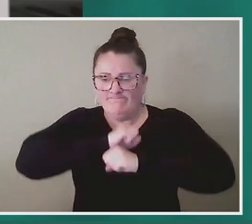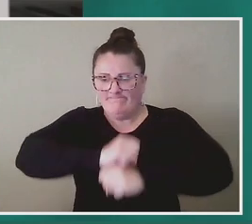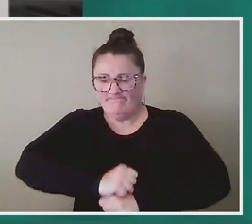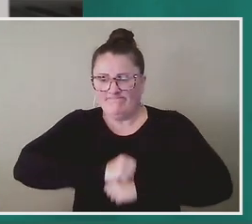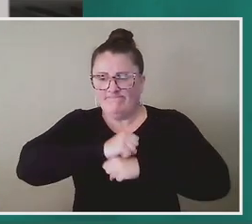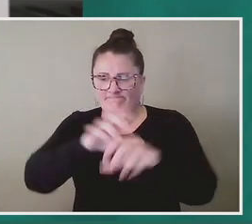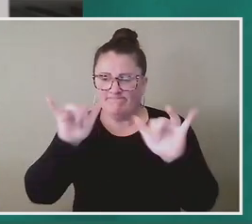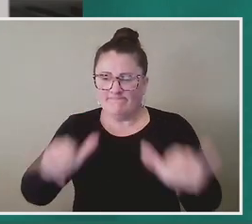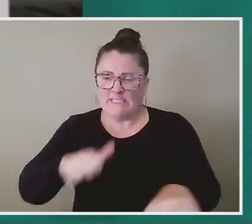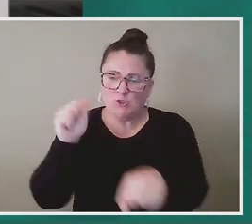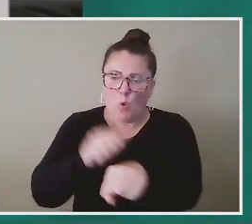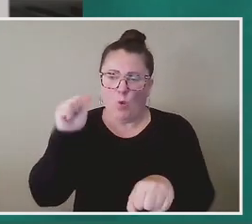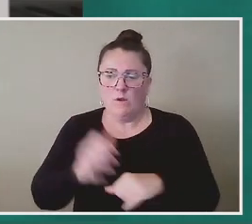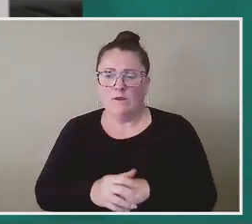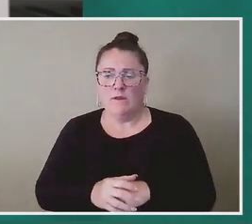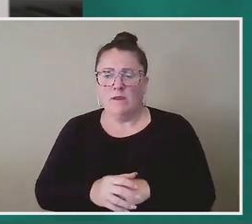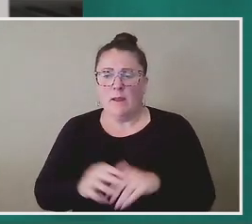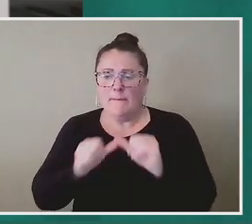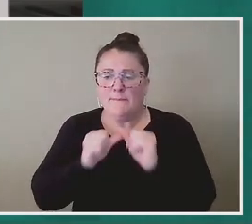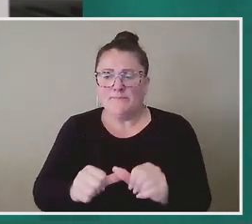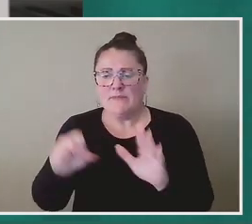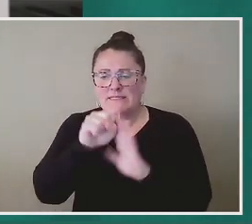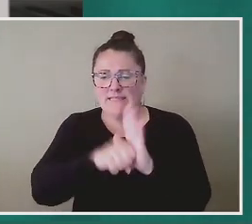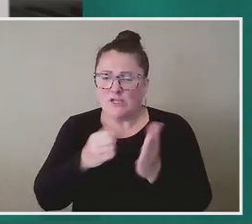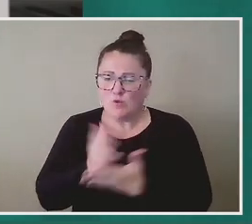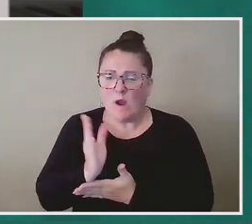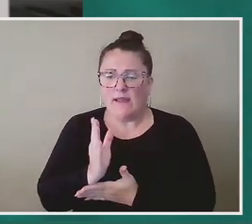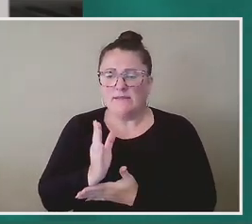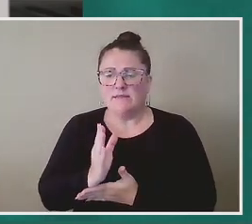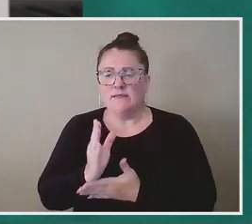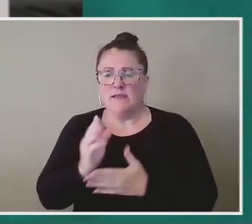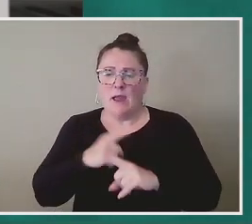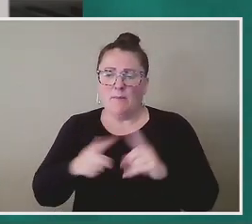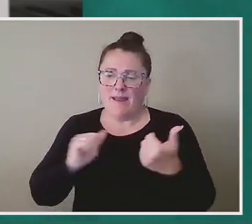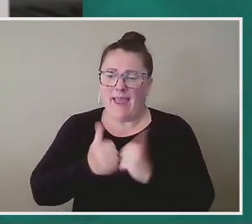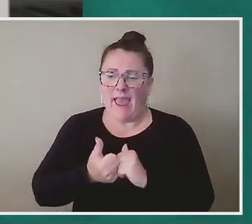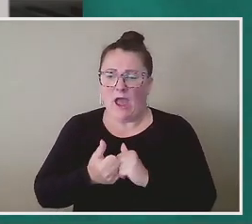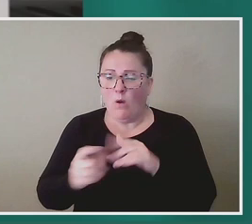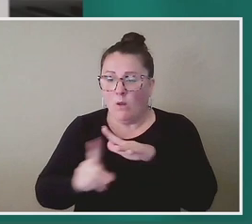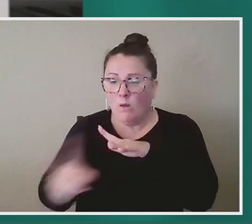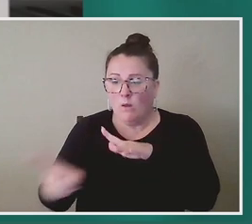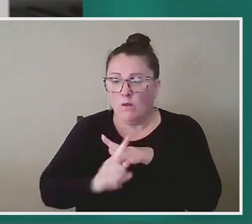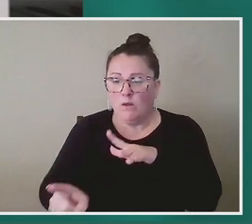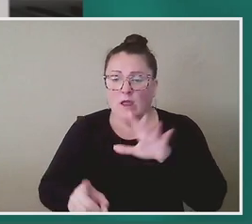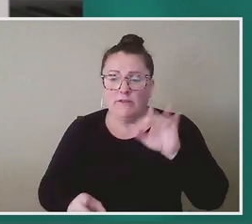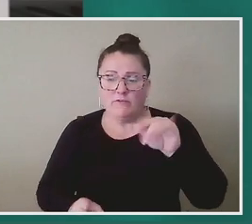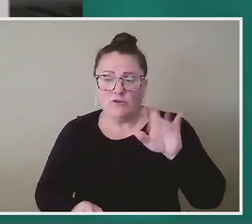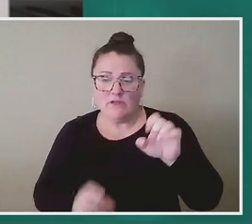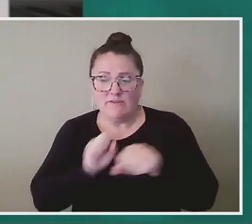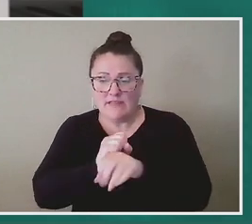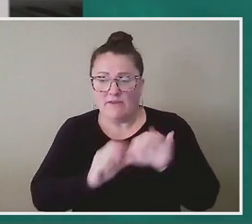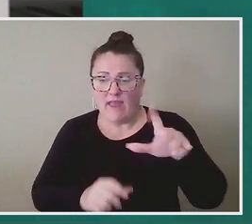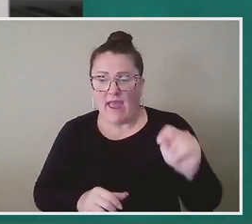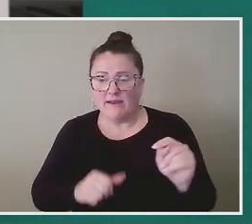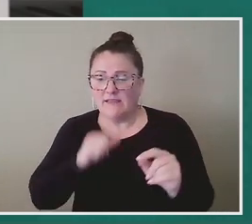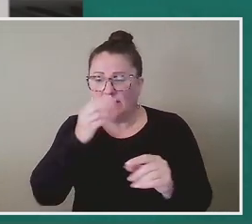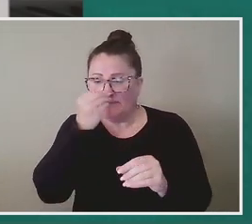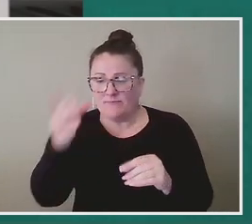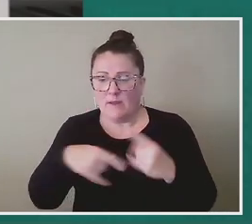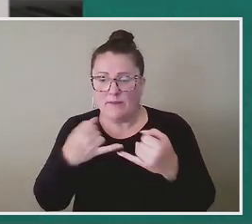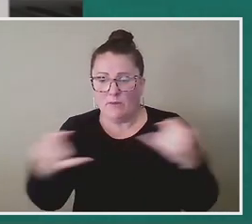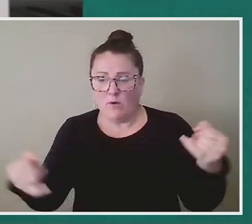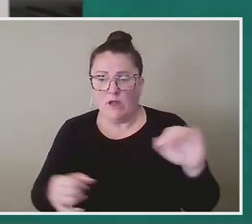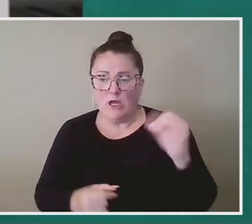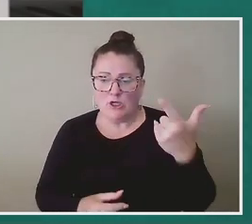I was taught the Civil War was about states' rights, but I was never taught how the Fugitive Slave Act could care less about a border and spell Georgia and Massachusetts the